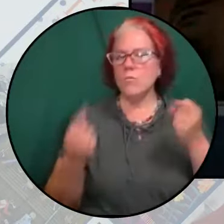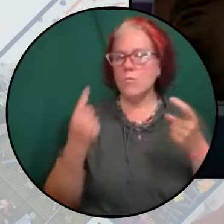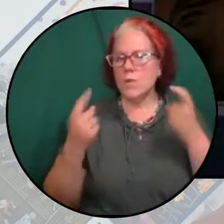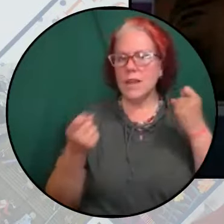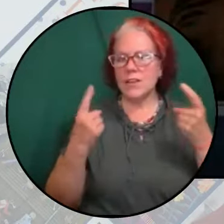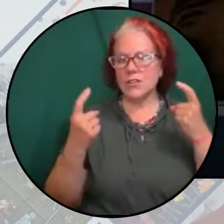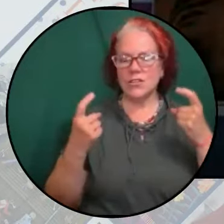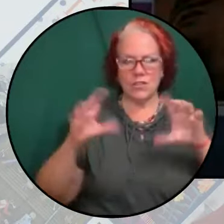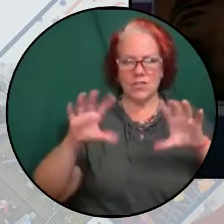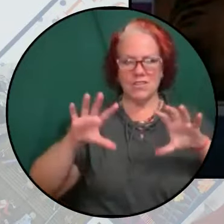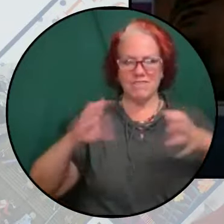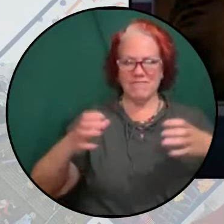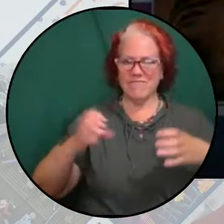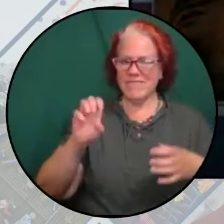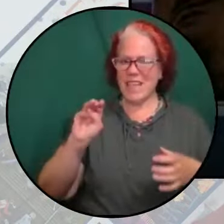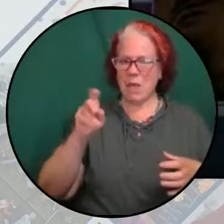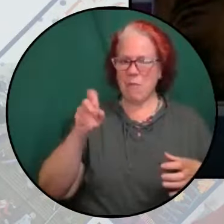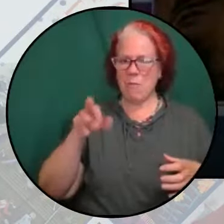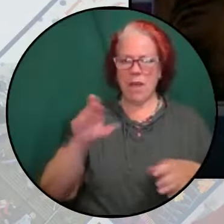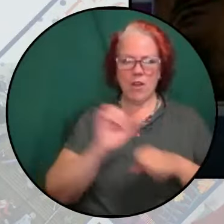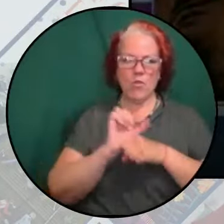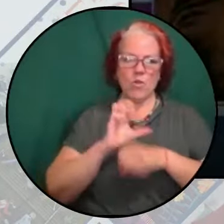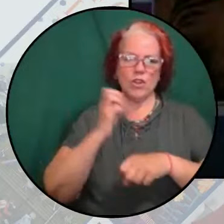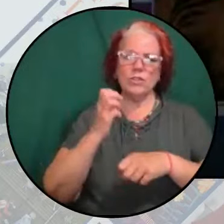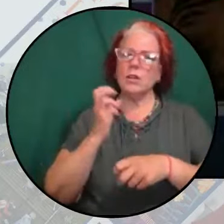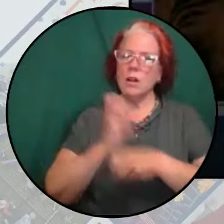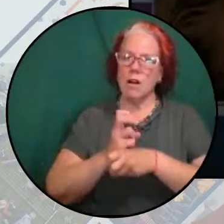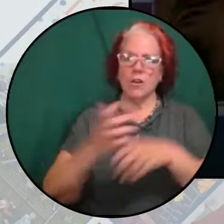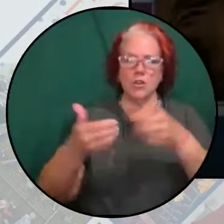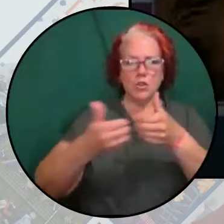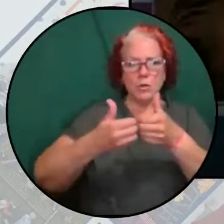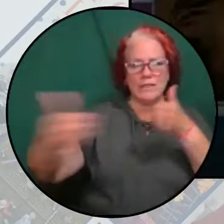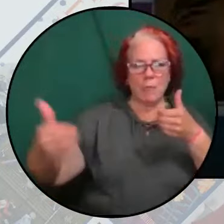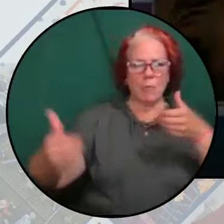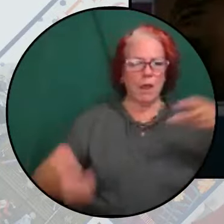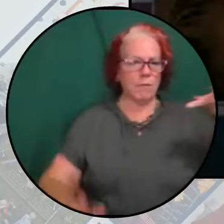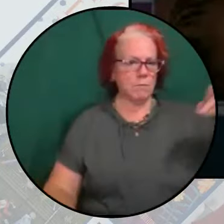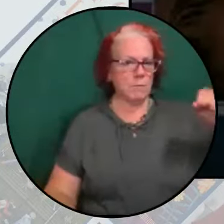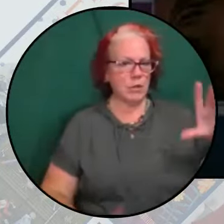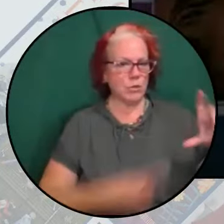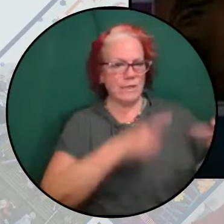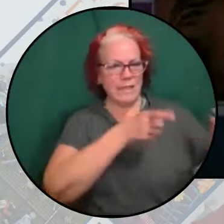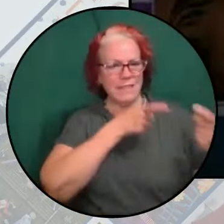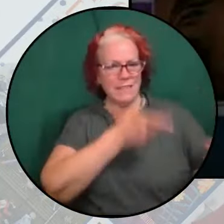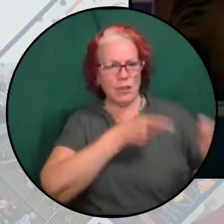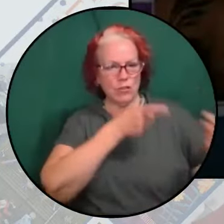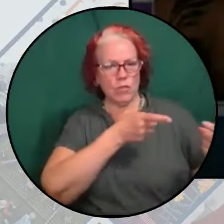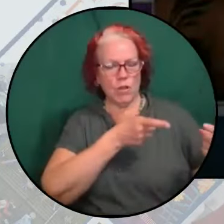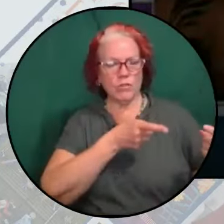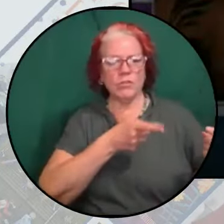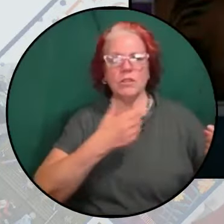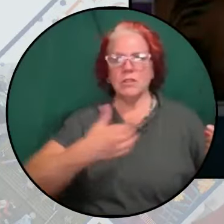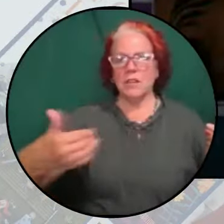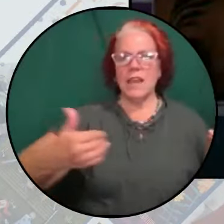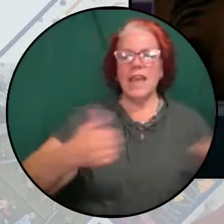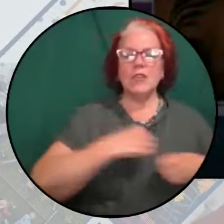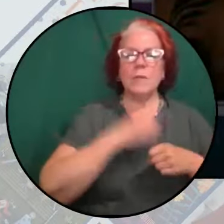works hard to separate people of color struggles and to ensure that we do not connect the domestic and the global